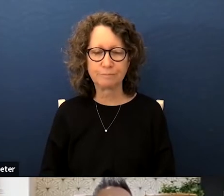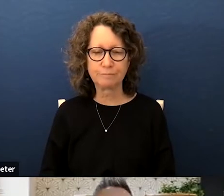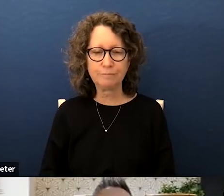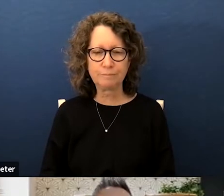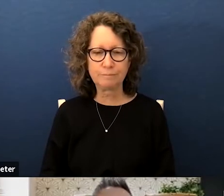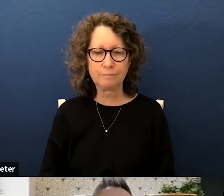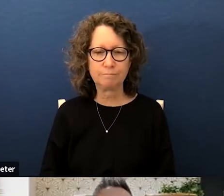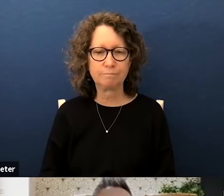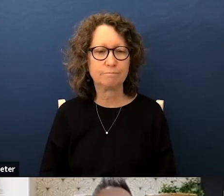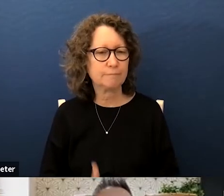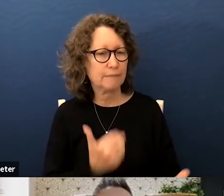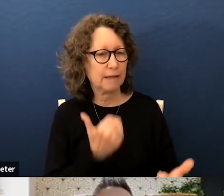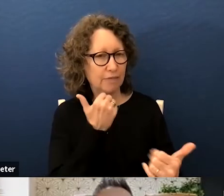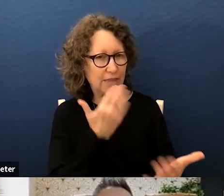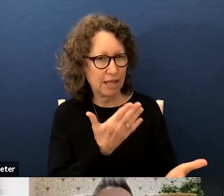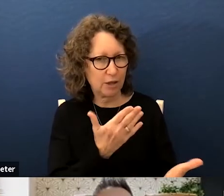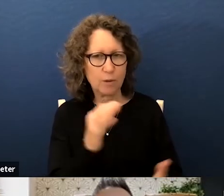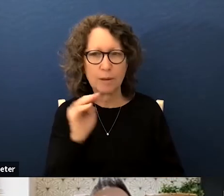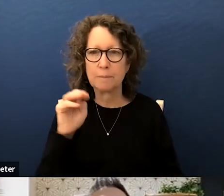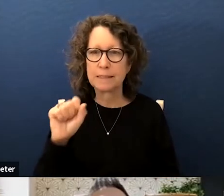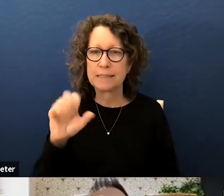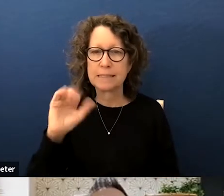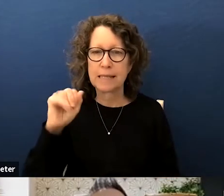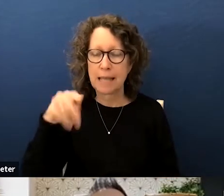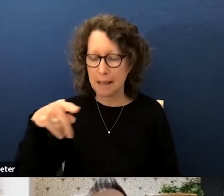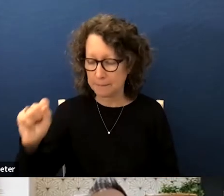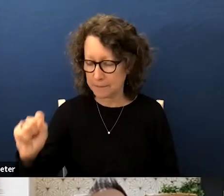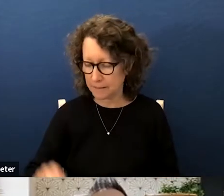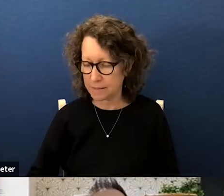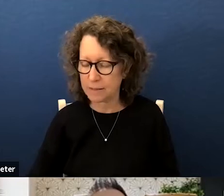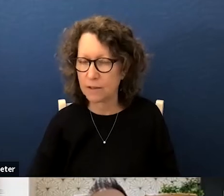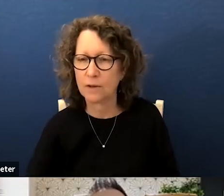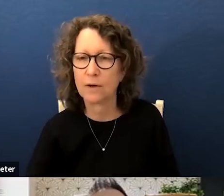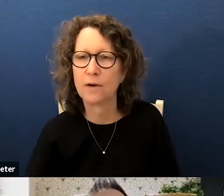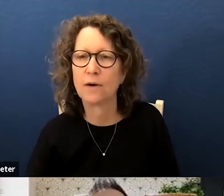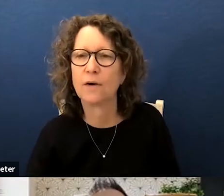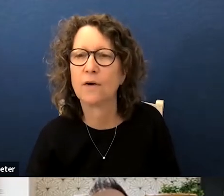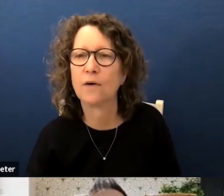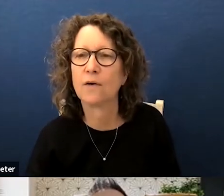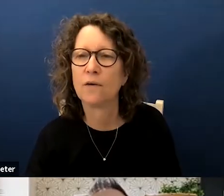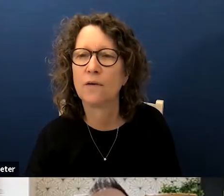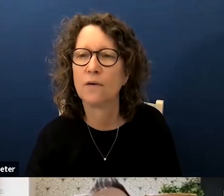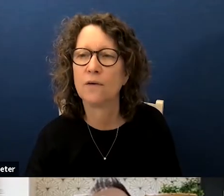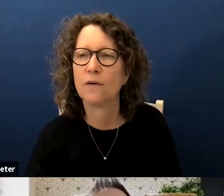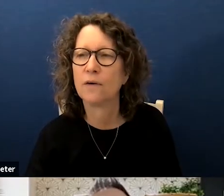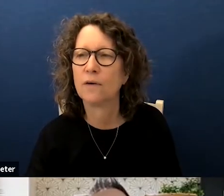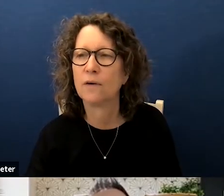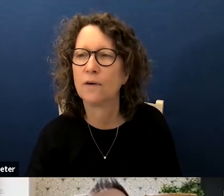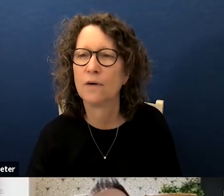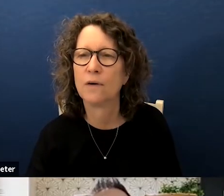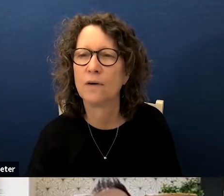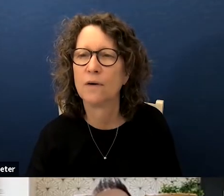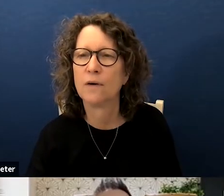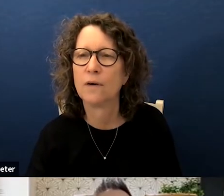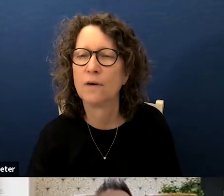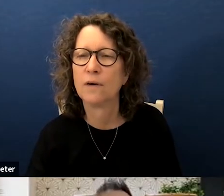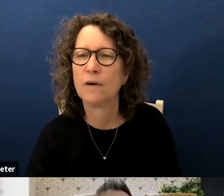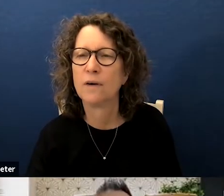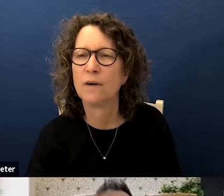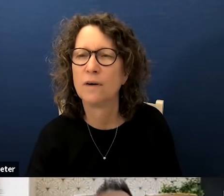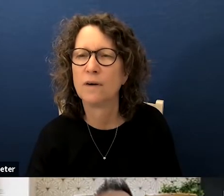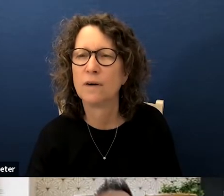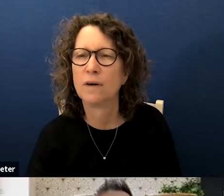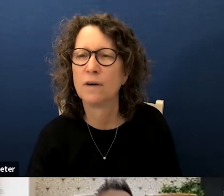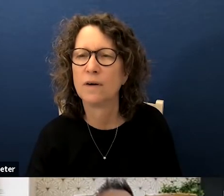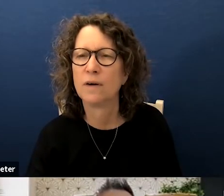thank you um so i